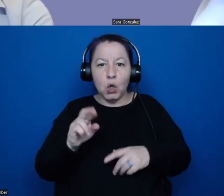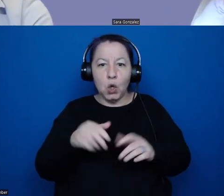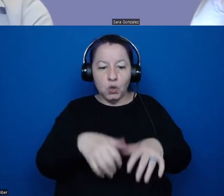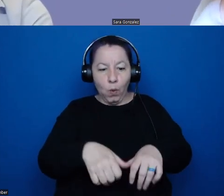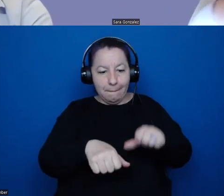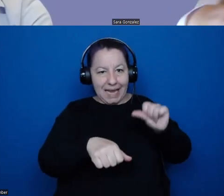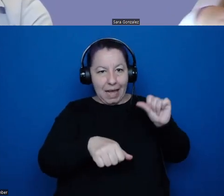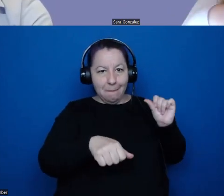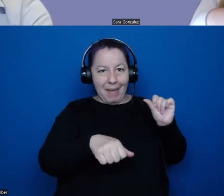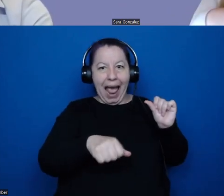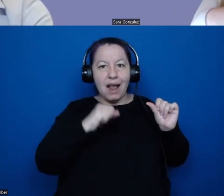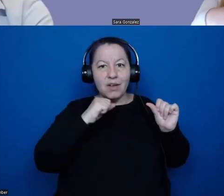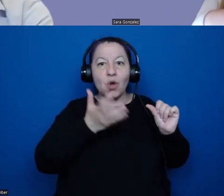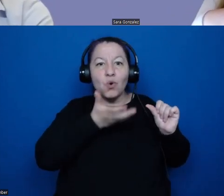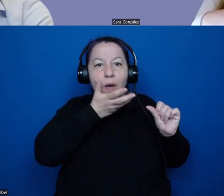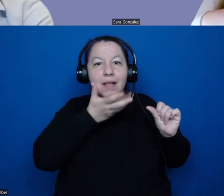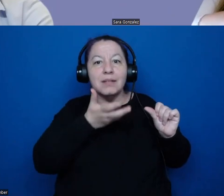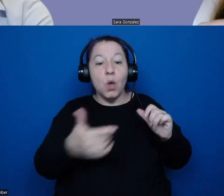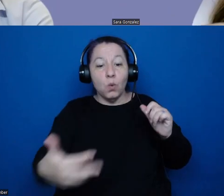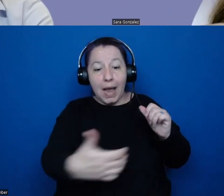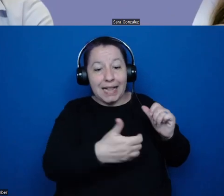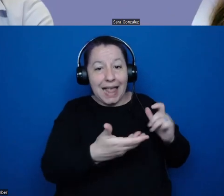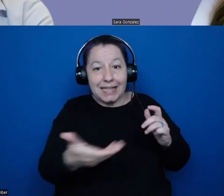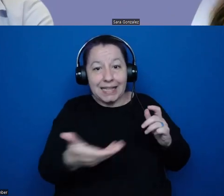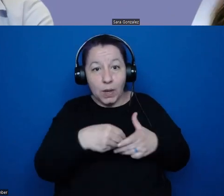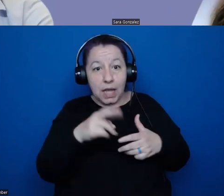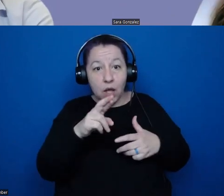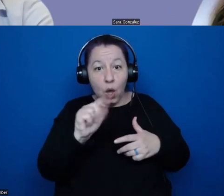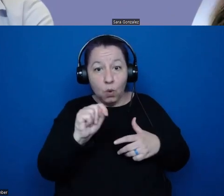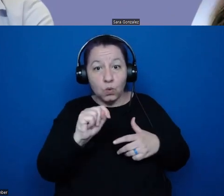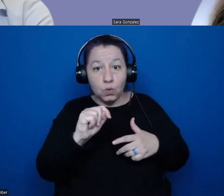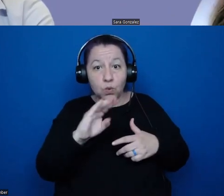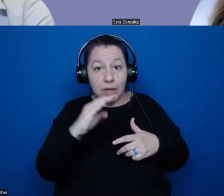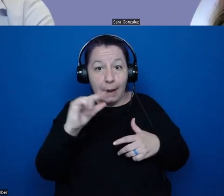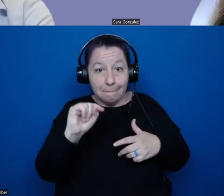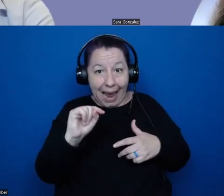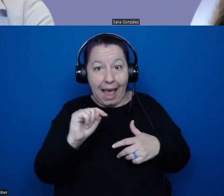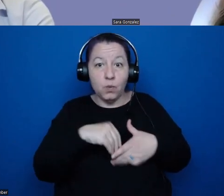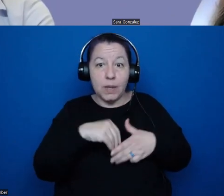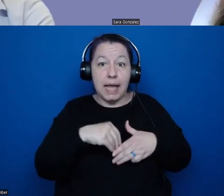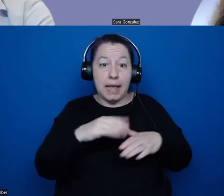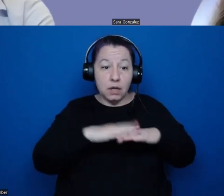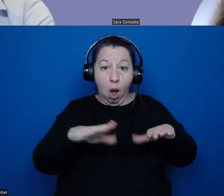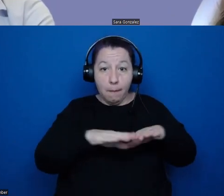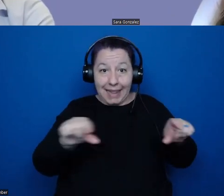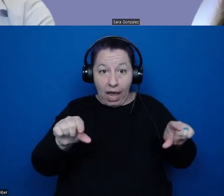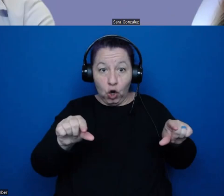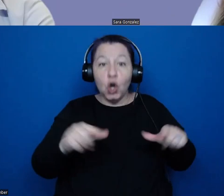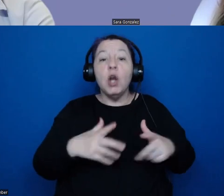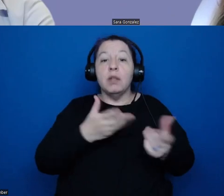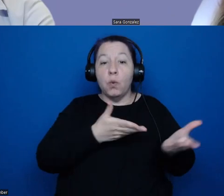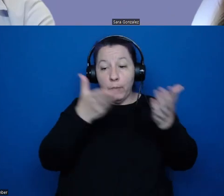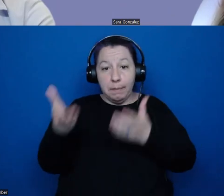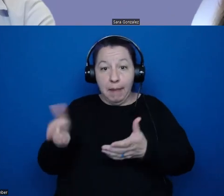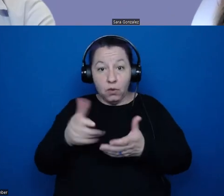like peel it back, collect artifacts within that root mat. It's within that top layer of the site. We bring those artifacts, those belongings back to the